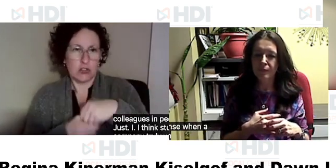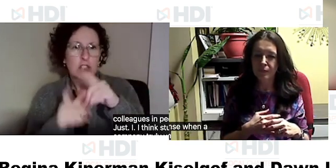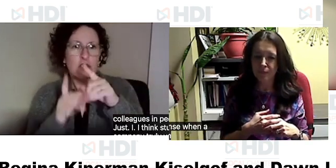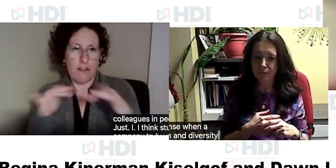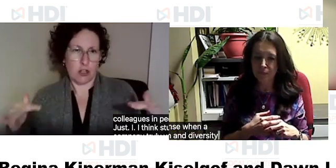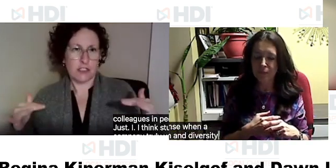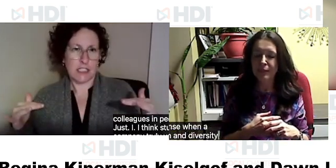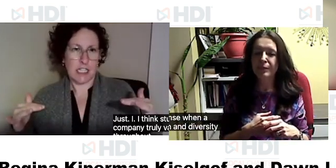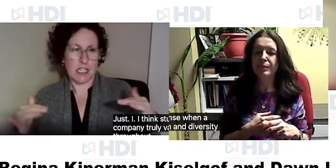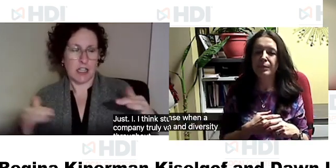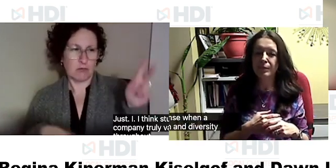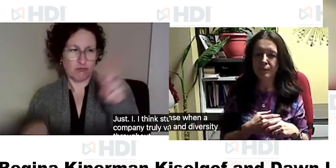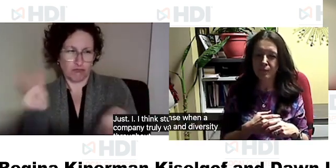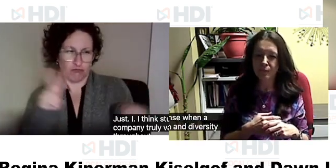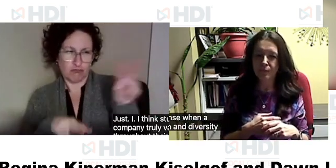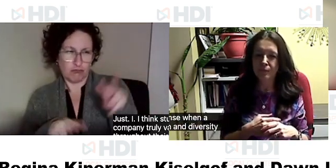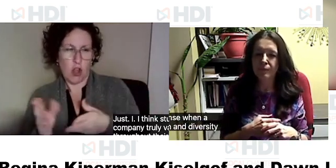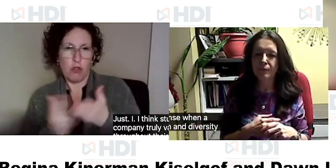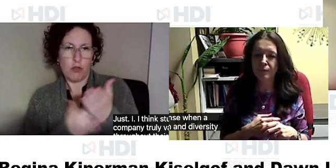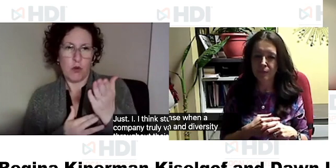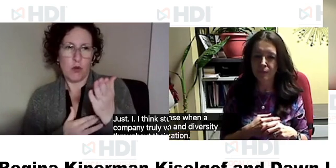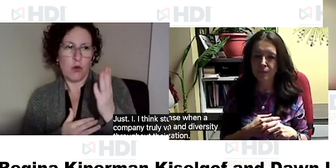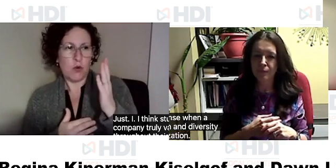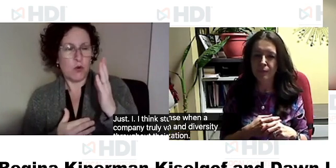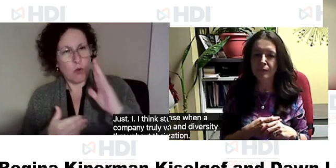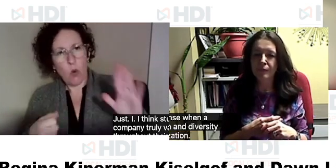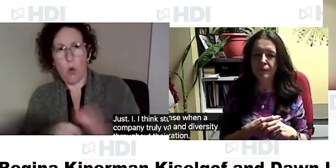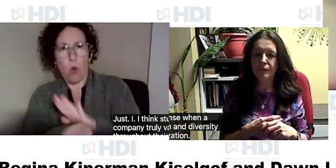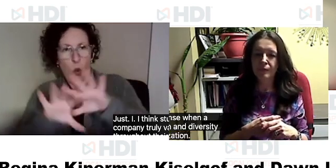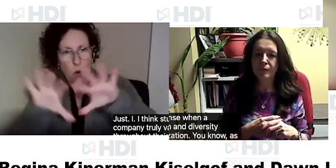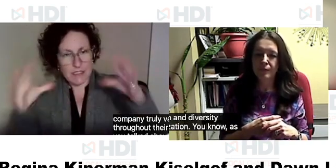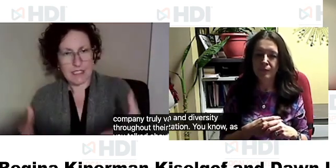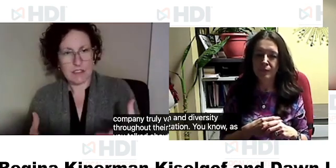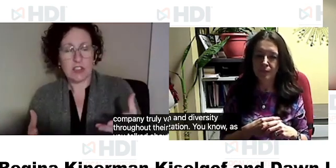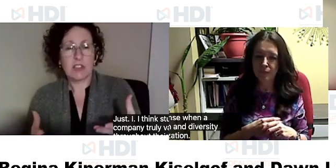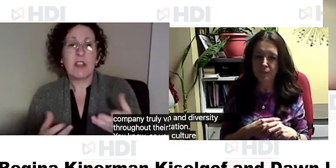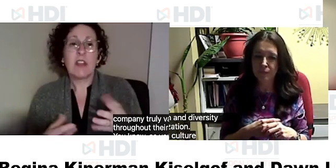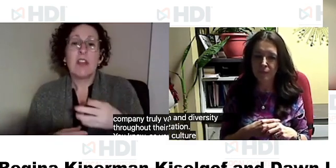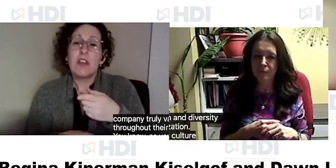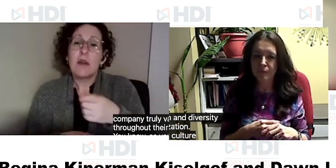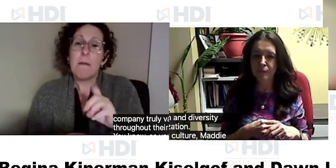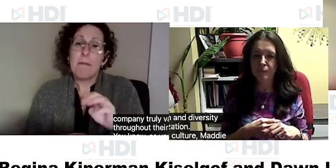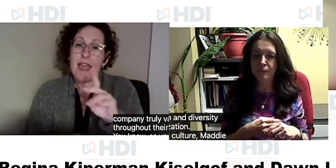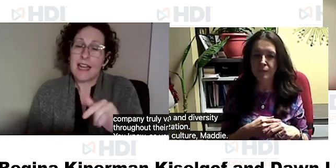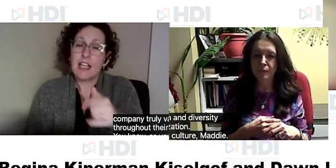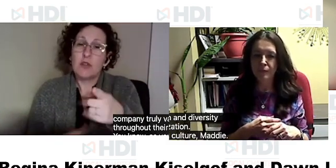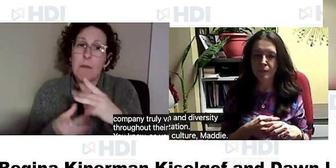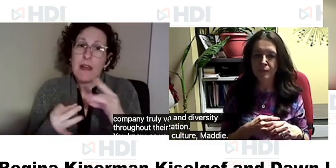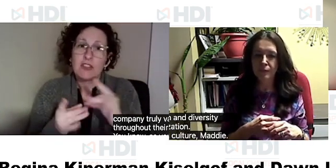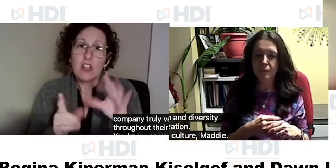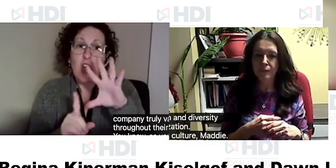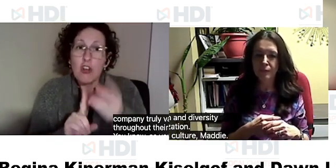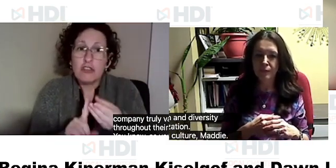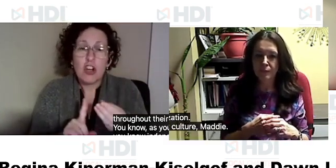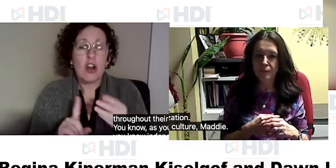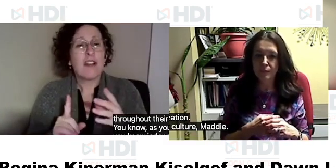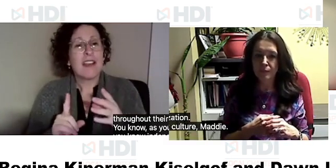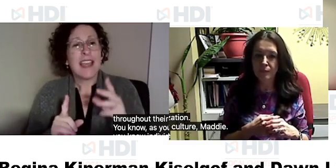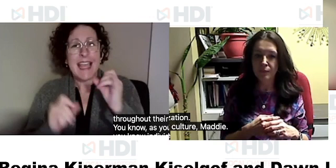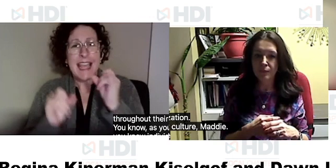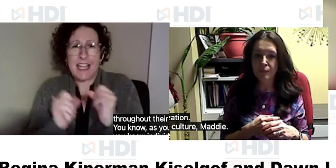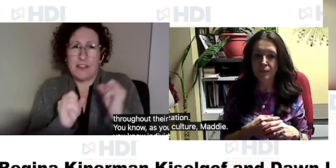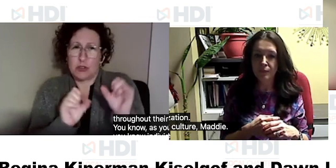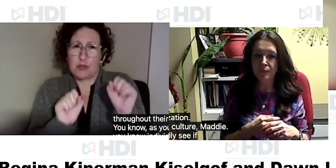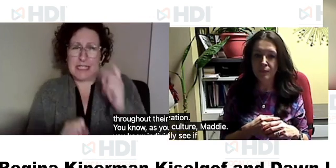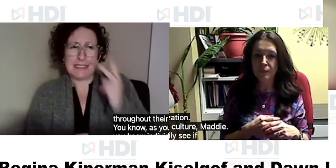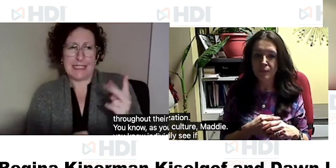throughout their entire organization you know as you talked about culture maddie um you know individuals can readily see